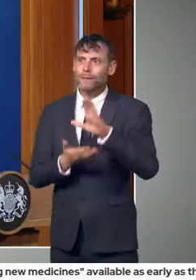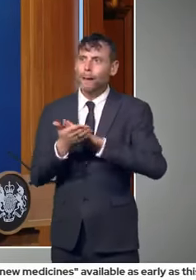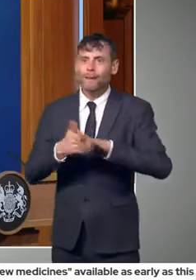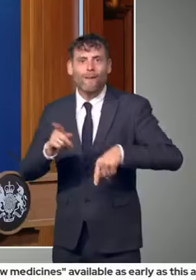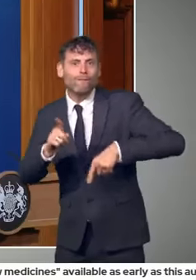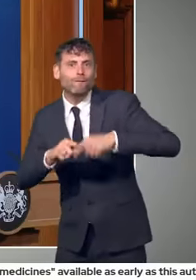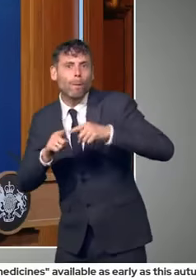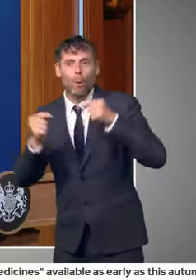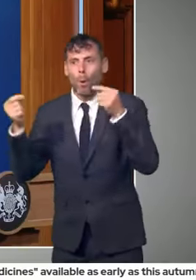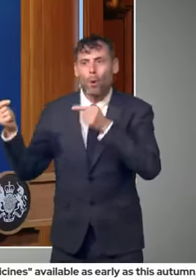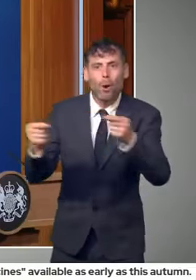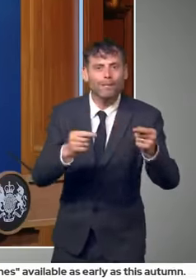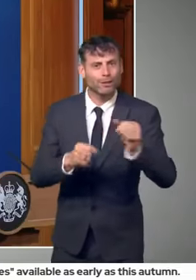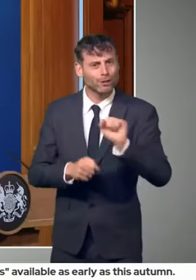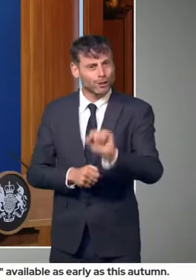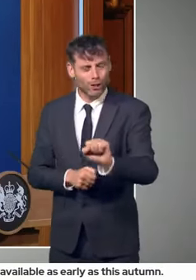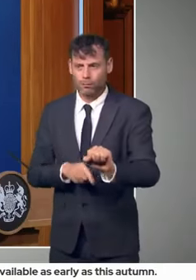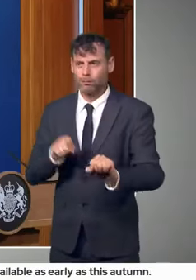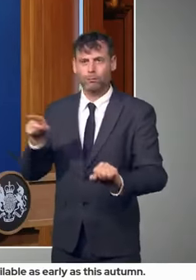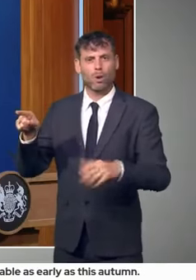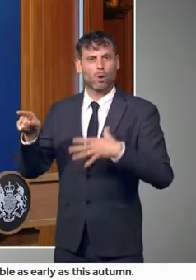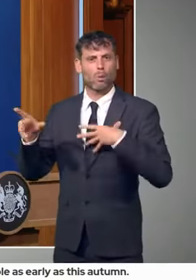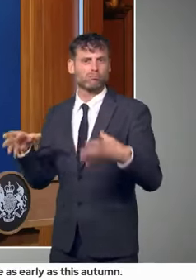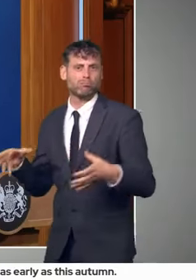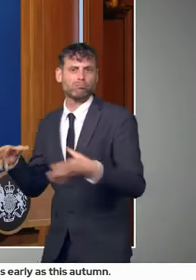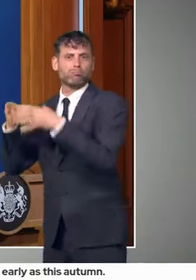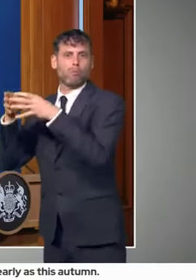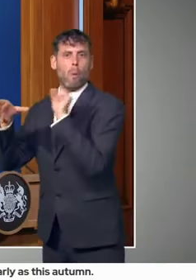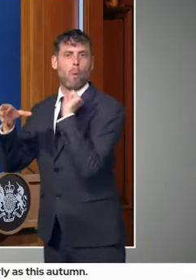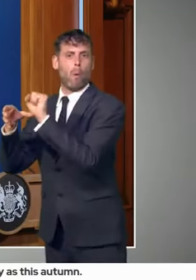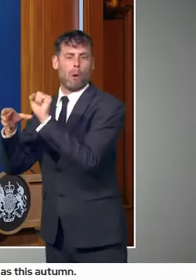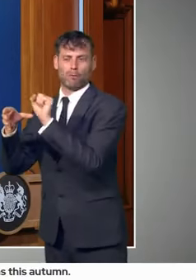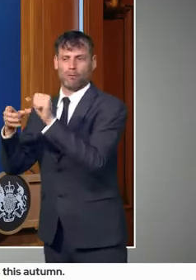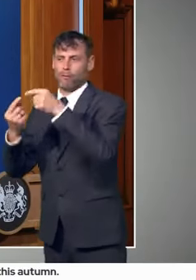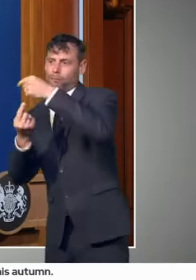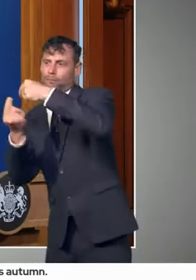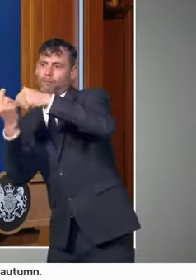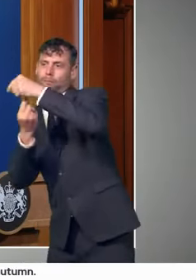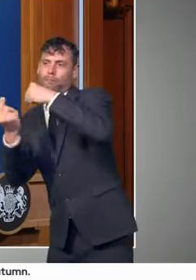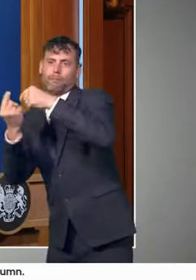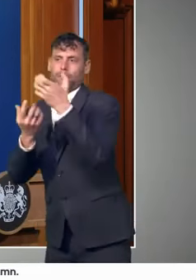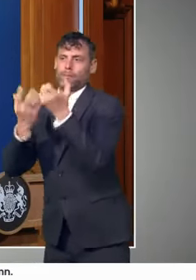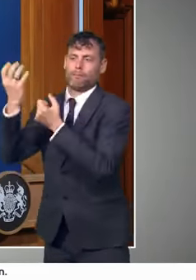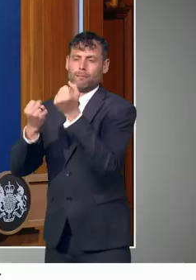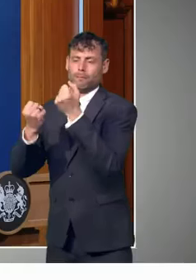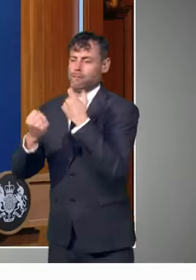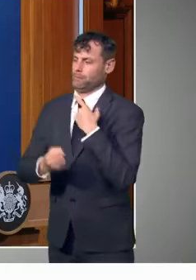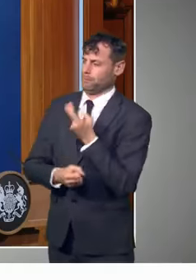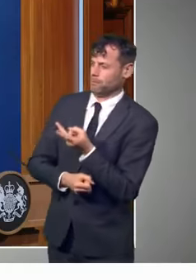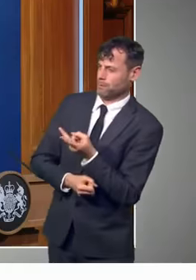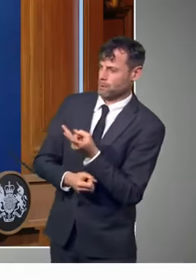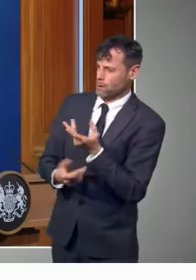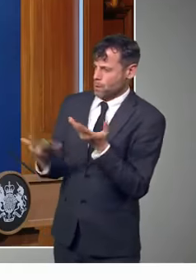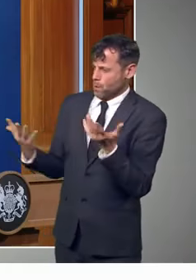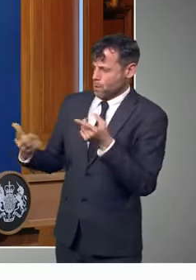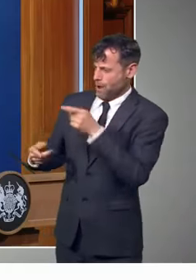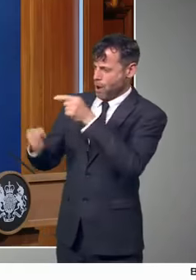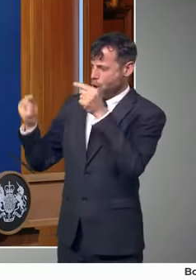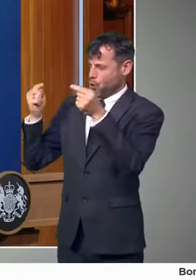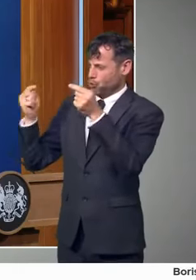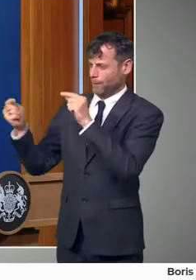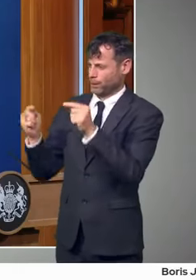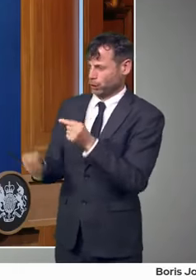And if necessary, in order to protect that principle of competition, we will seek, as I said